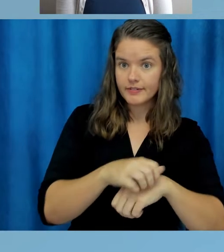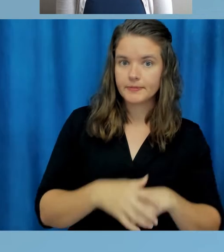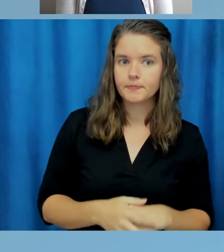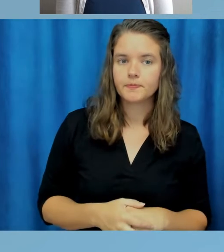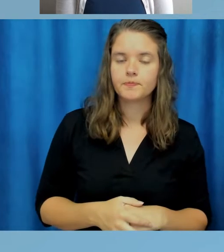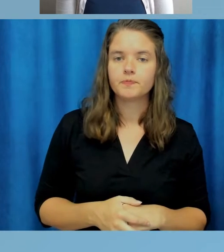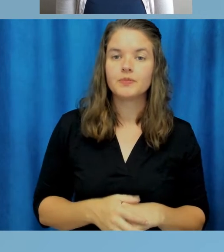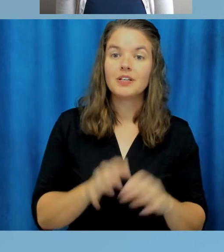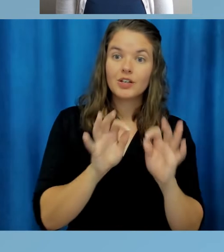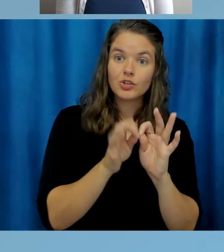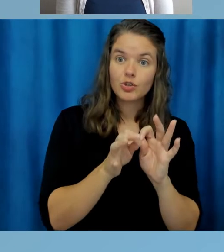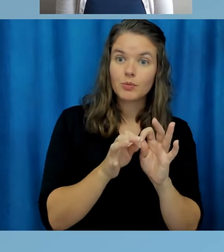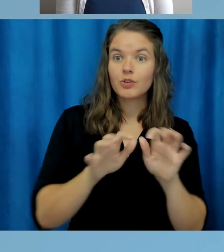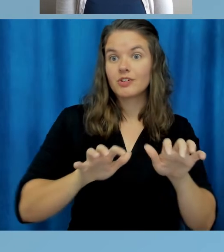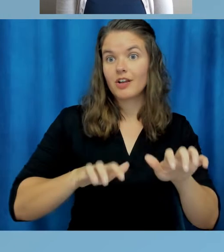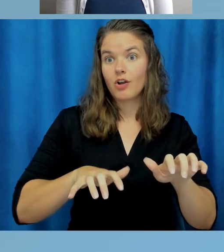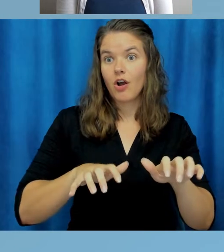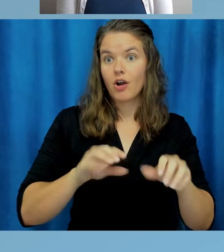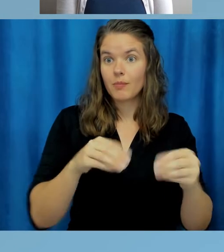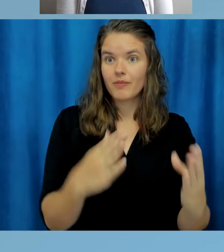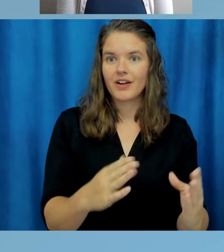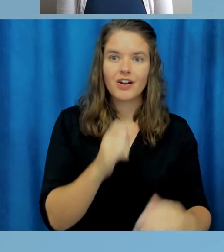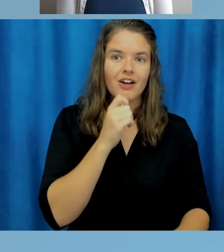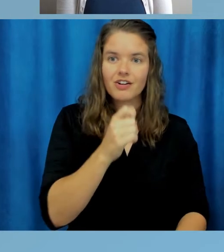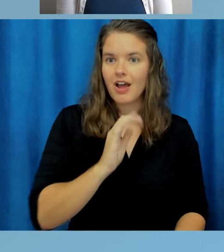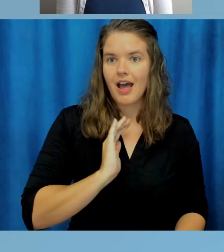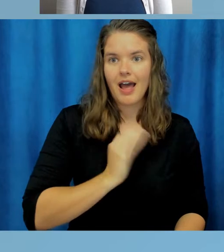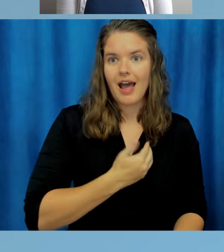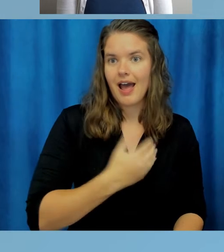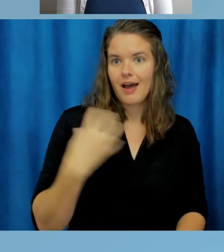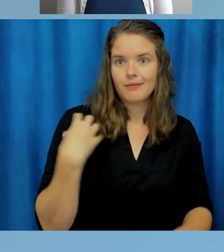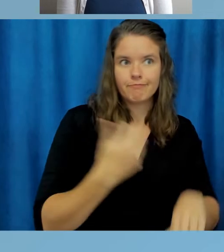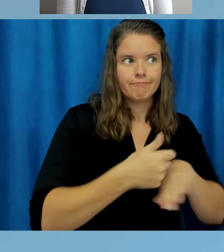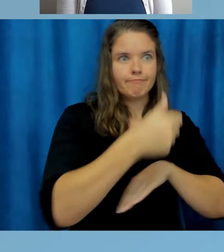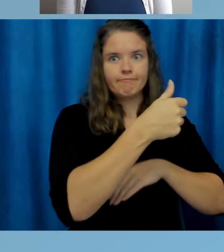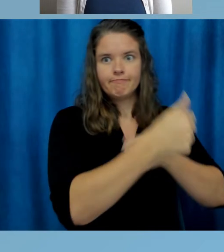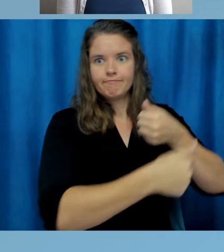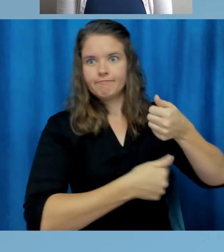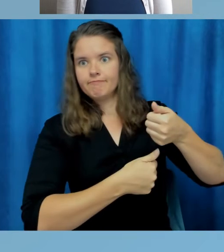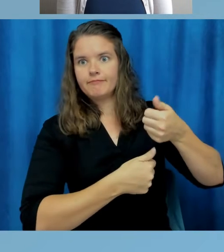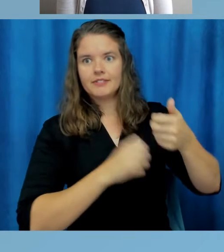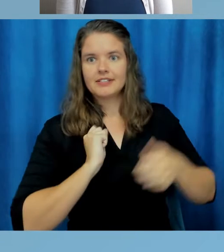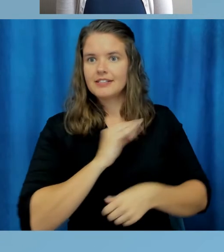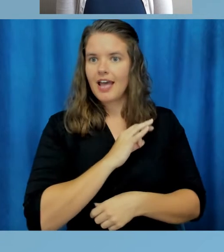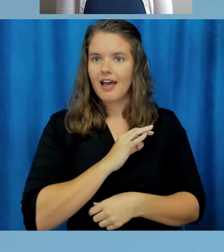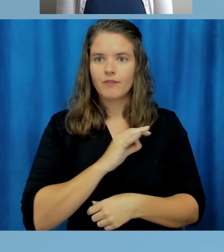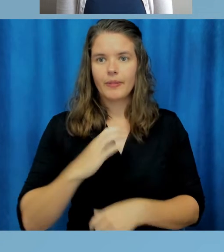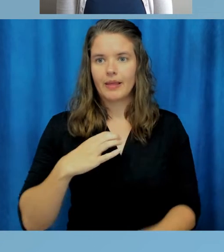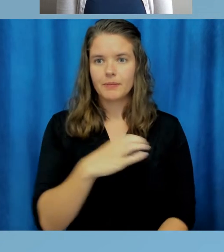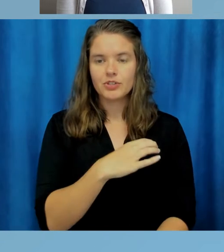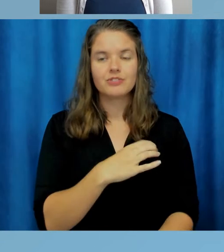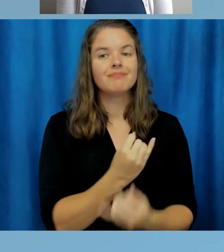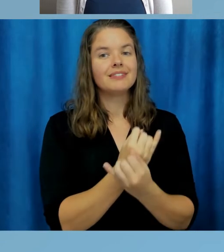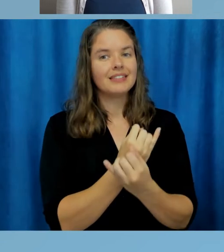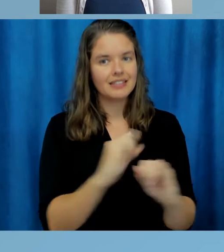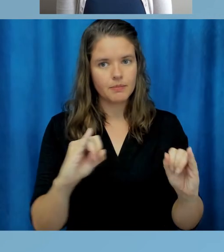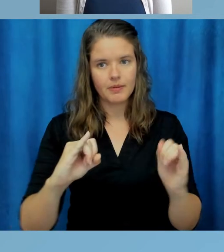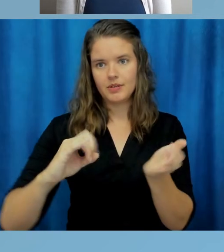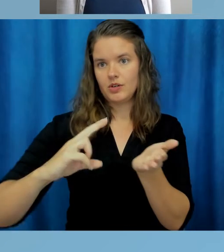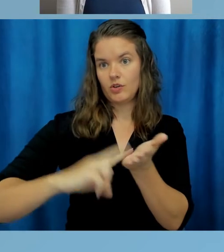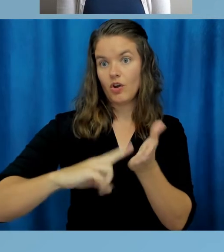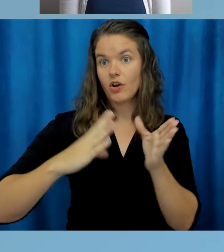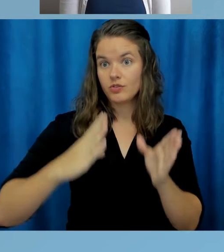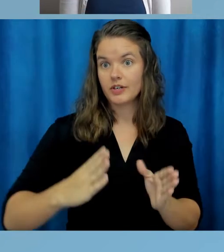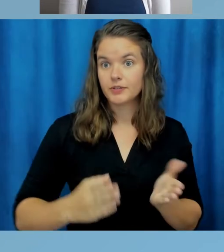Interpreters and CART providers are not our employers and are not on staff with the commission. They are independent contractors.